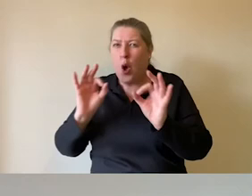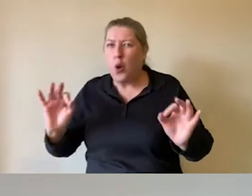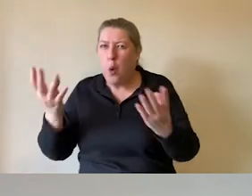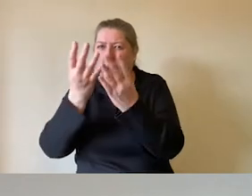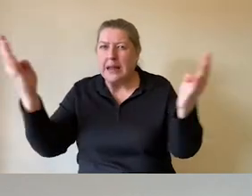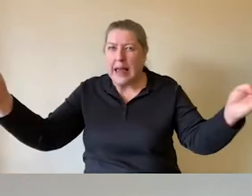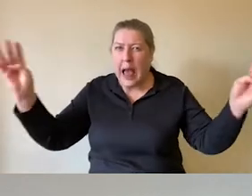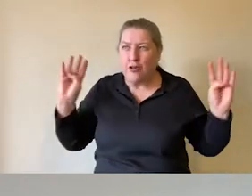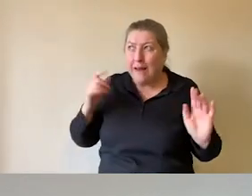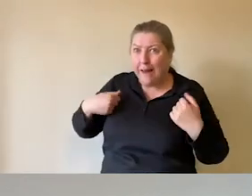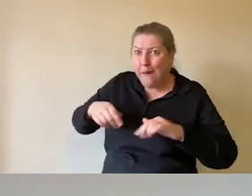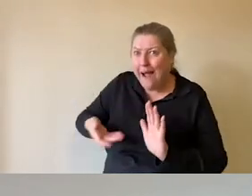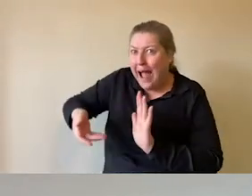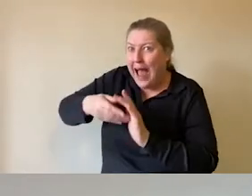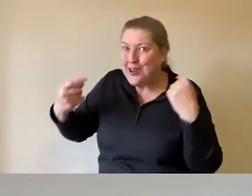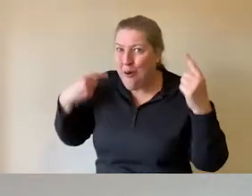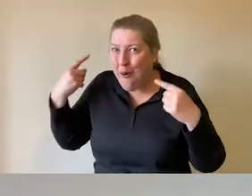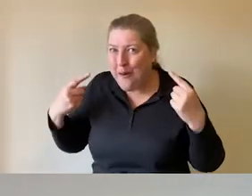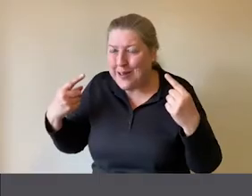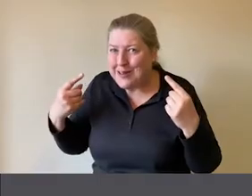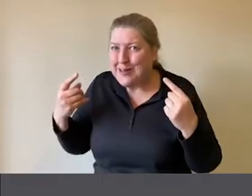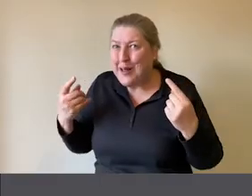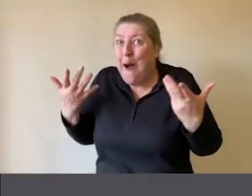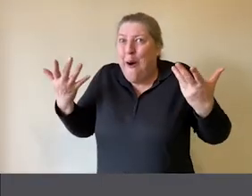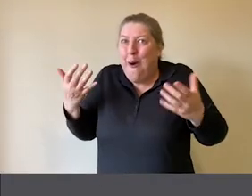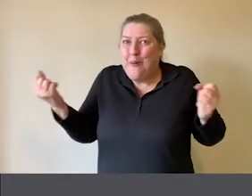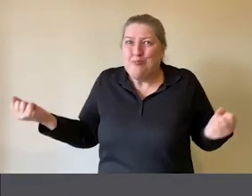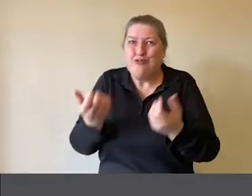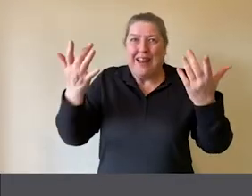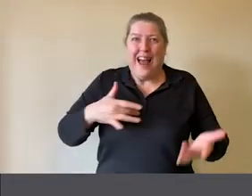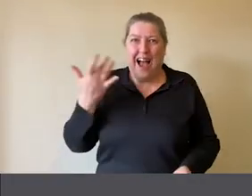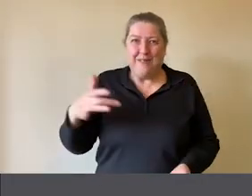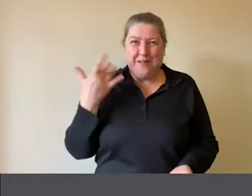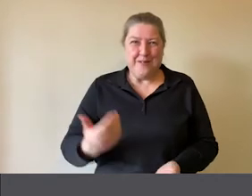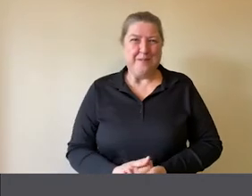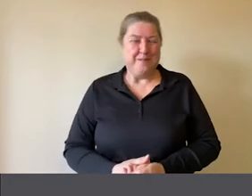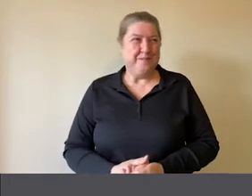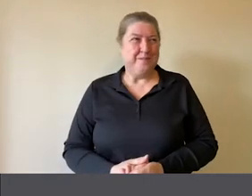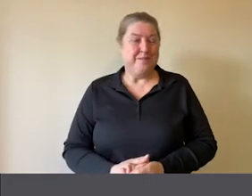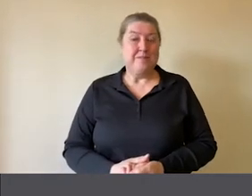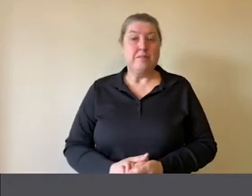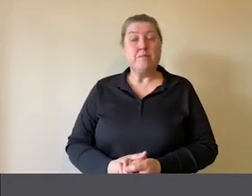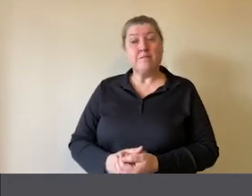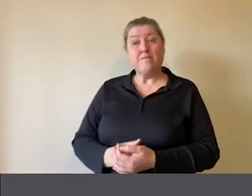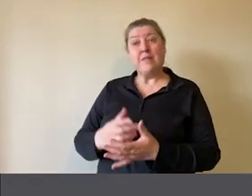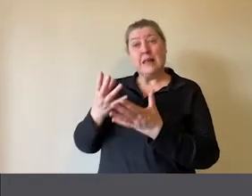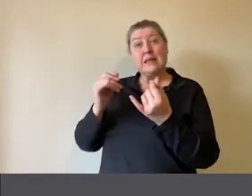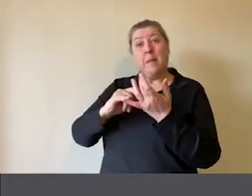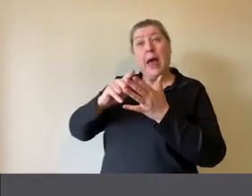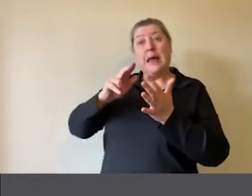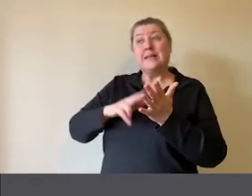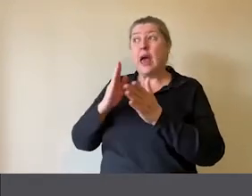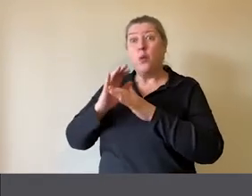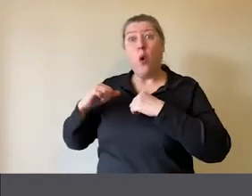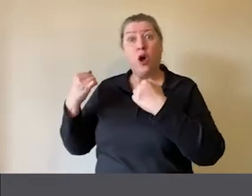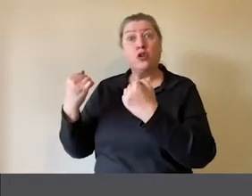gallery to bring it to life. Some of our SCN workshops happen almost exclusively